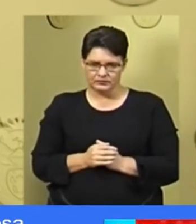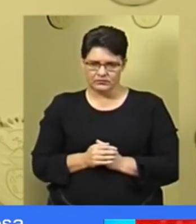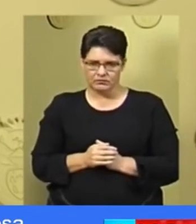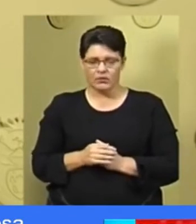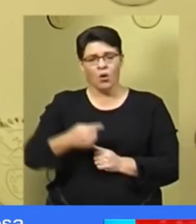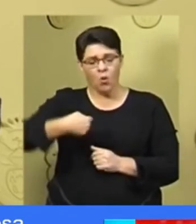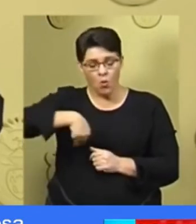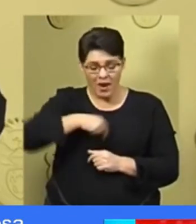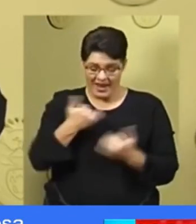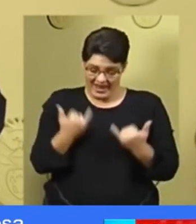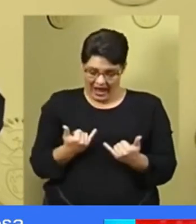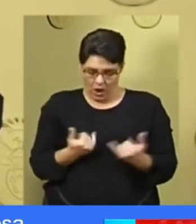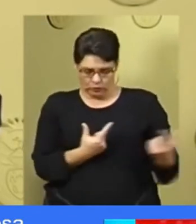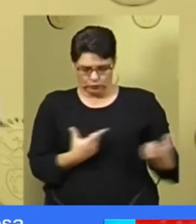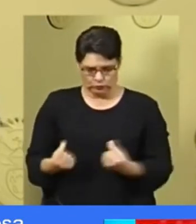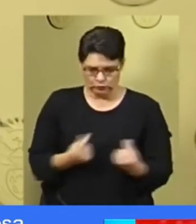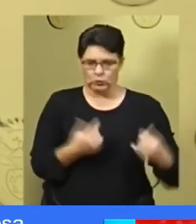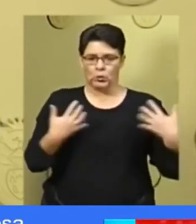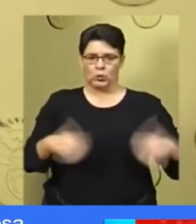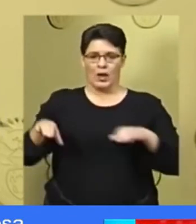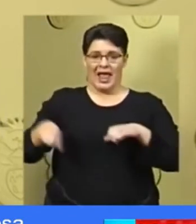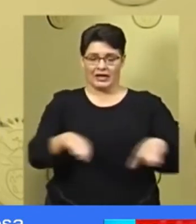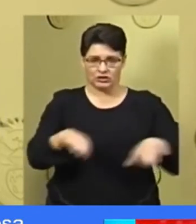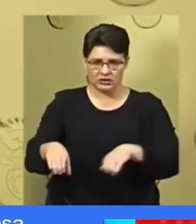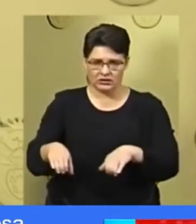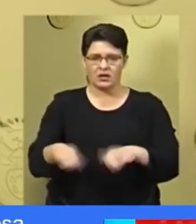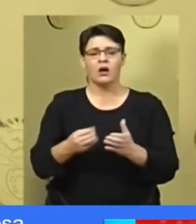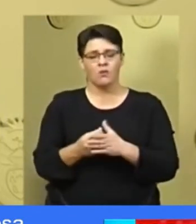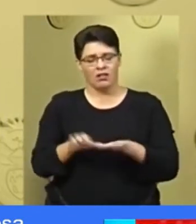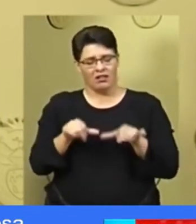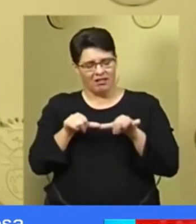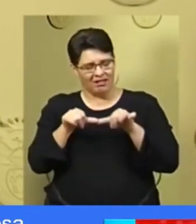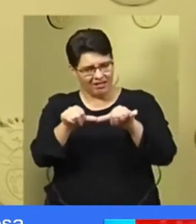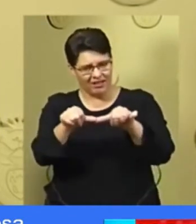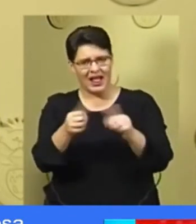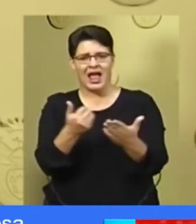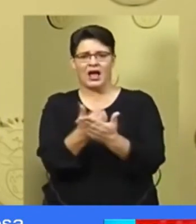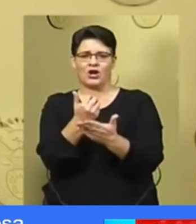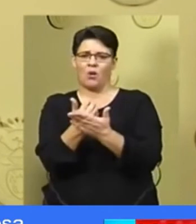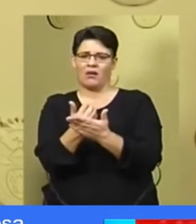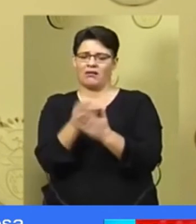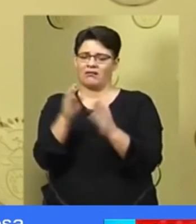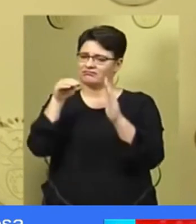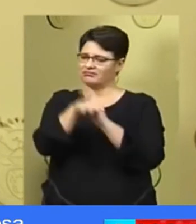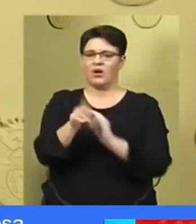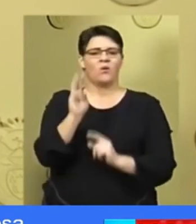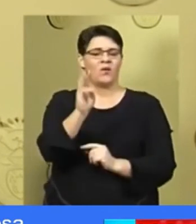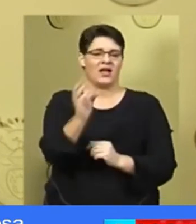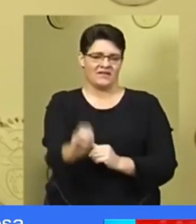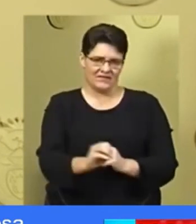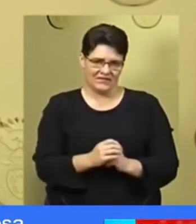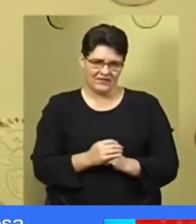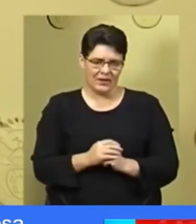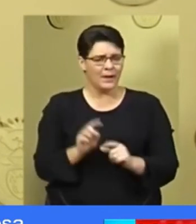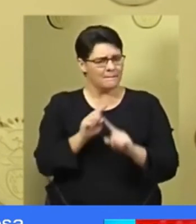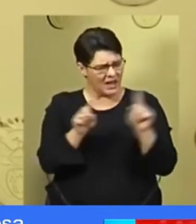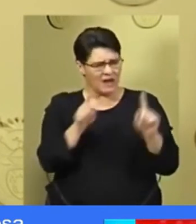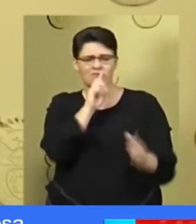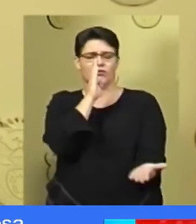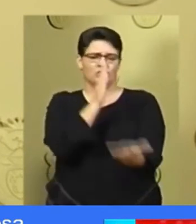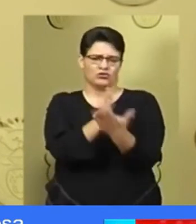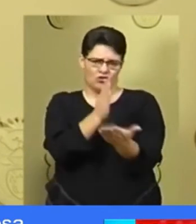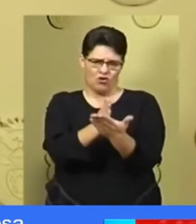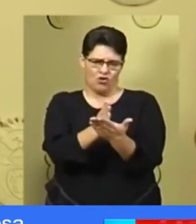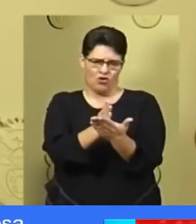action we are taking now will have lasting economic costs, but we are convinced